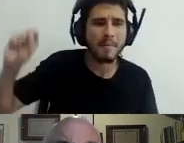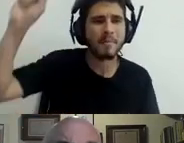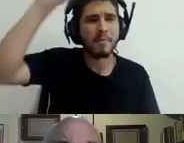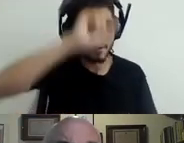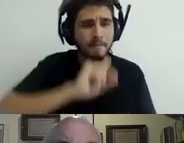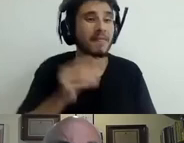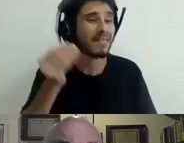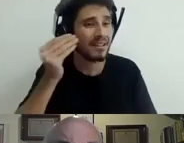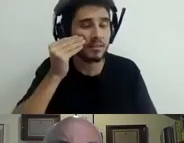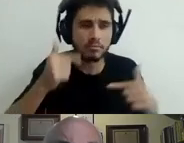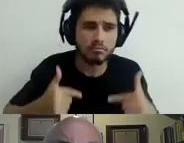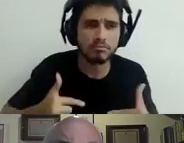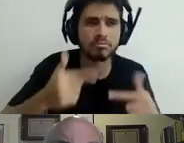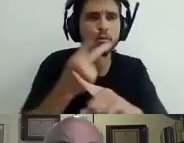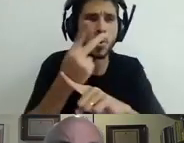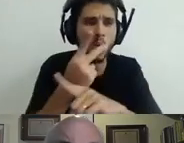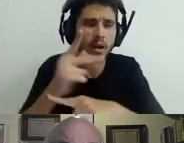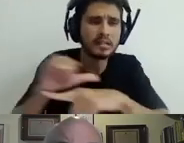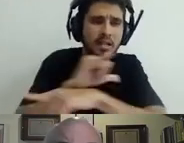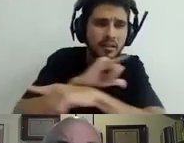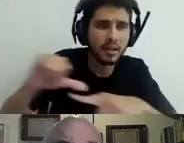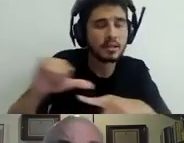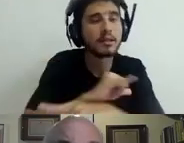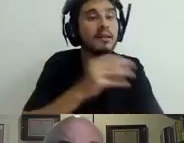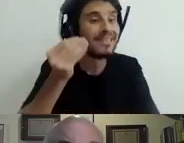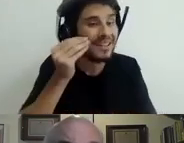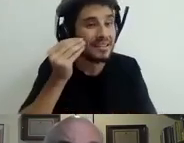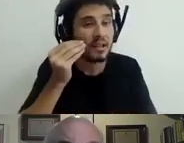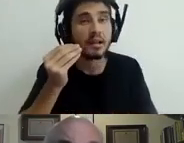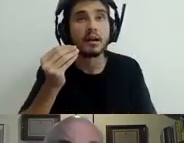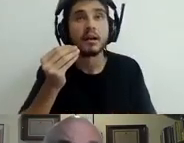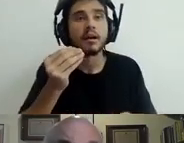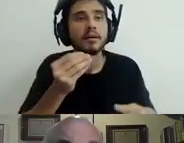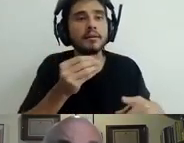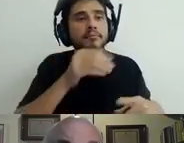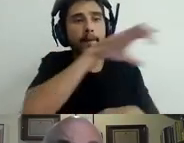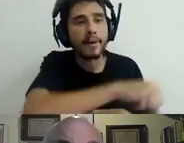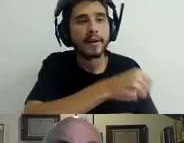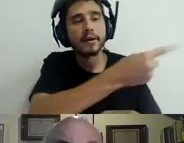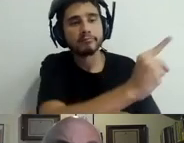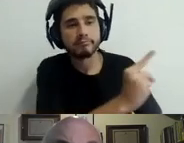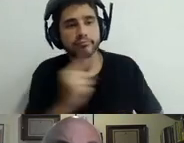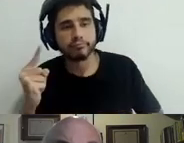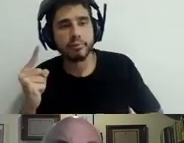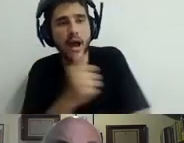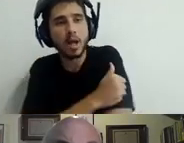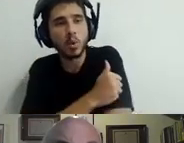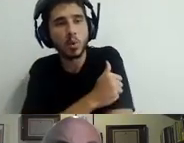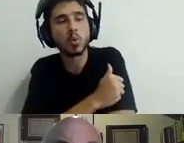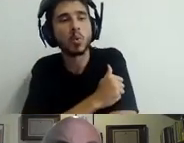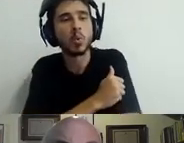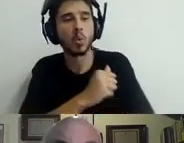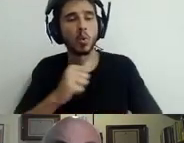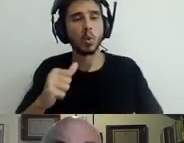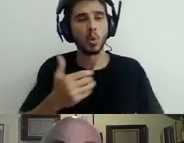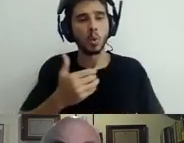public education. They go to private schools and they pay huge amounts of money. They invest in private